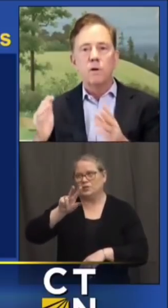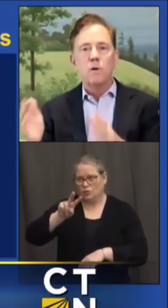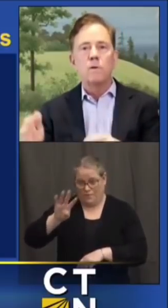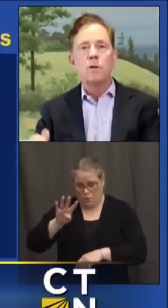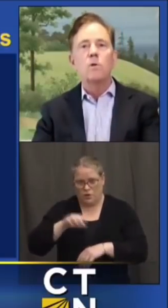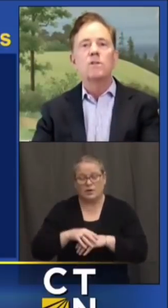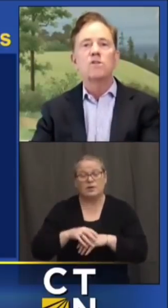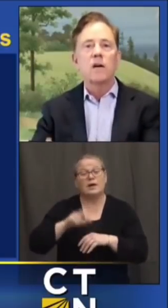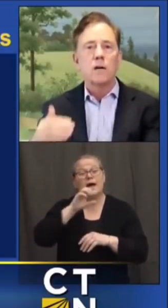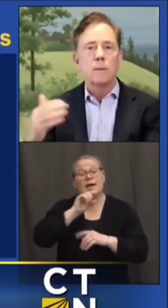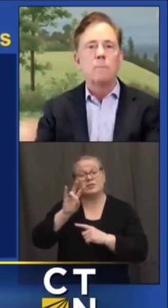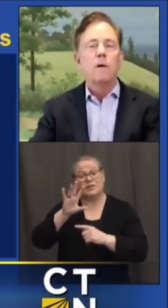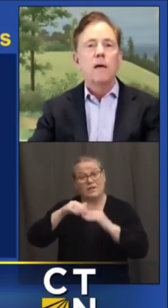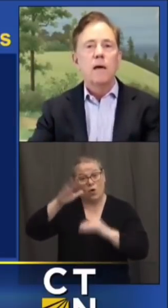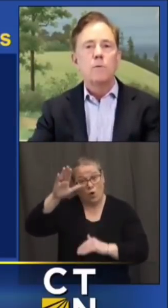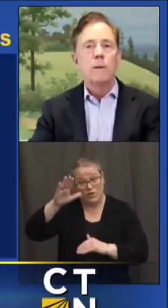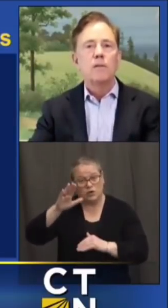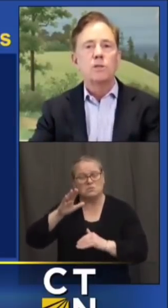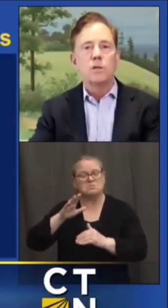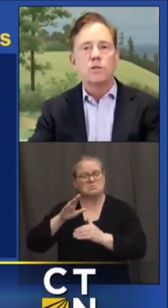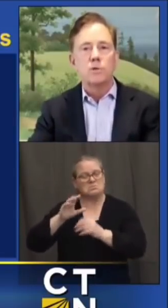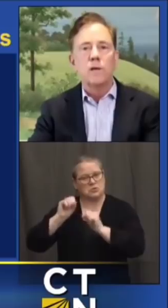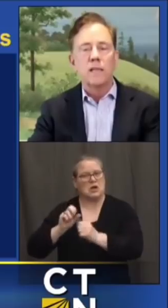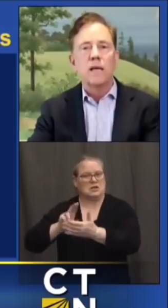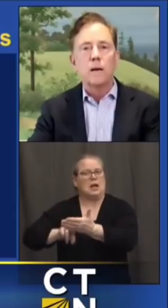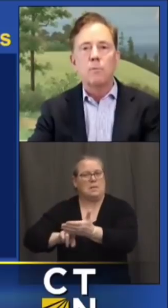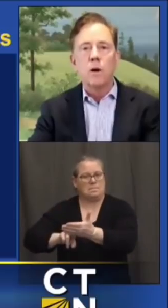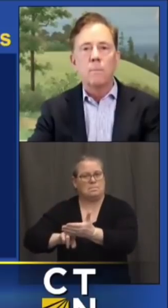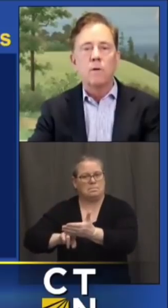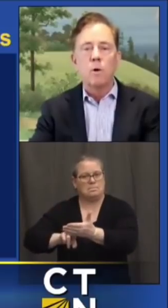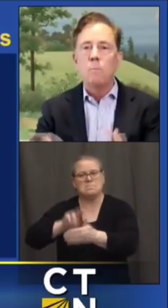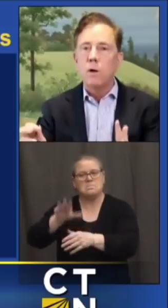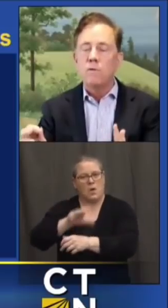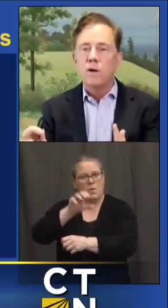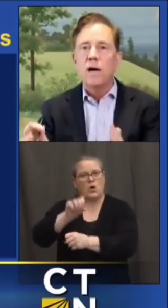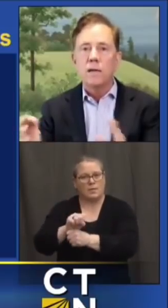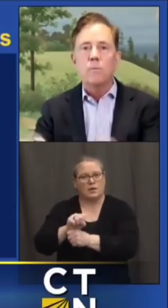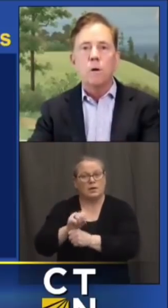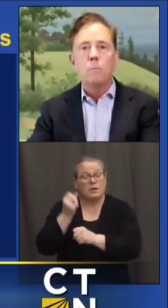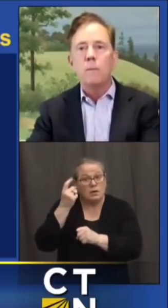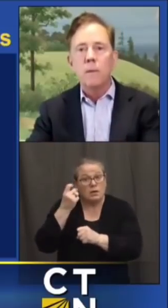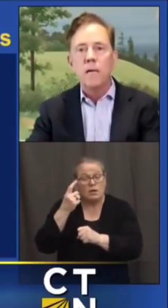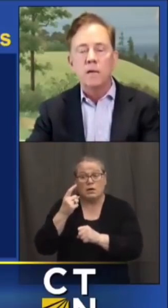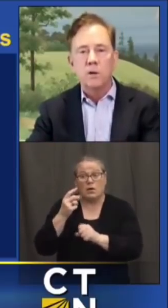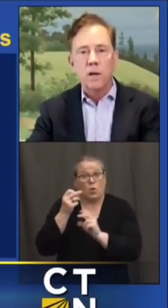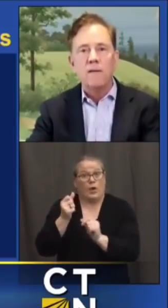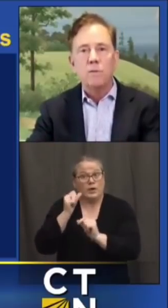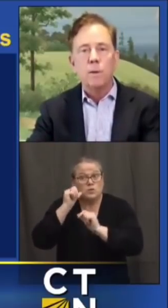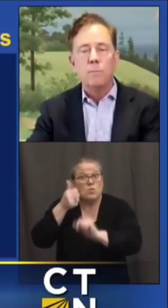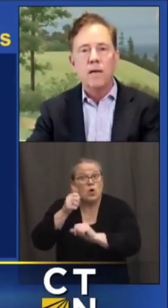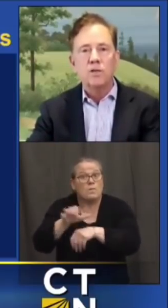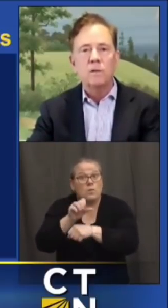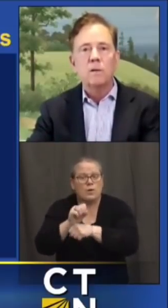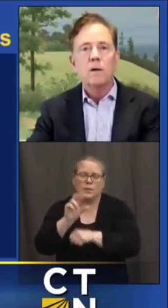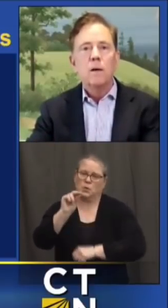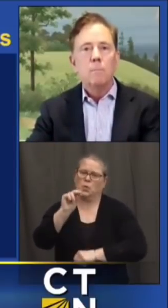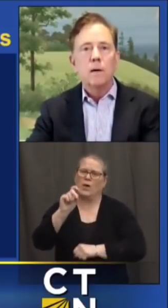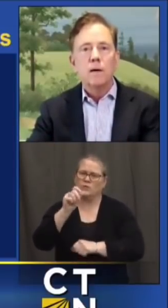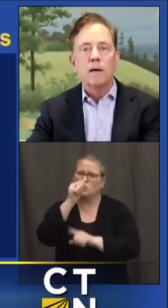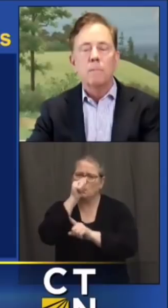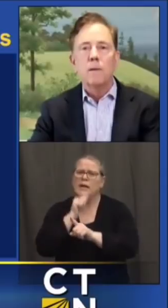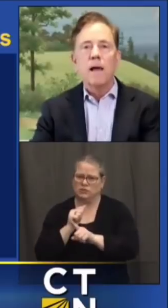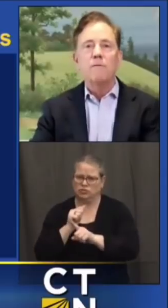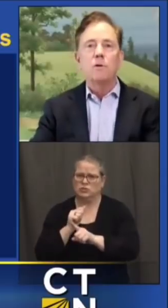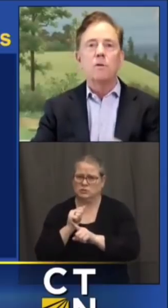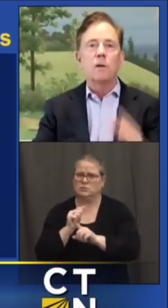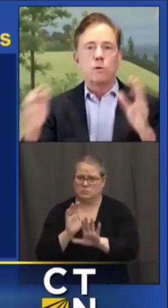and over you can sign up and we'll make sure that you can get that appointment it won't be overnight it won't be immediate you're going to have to be patient but